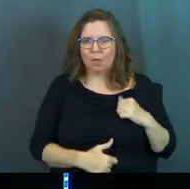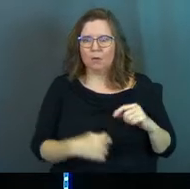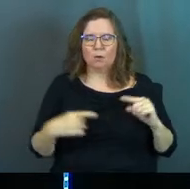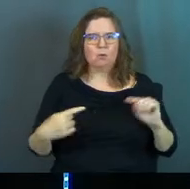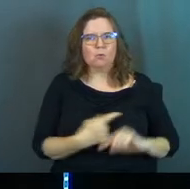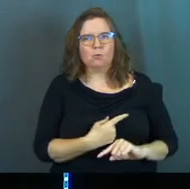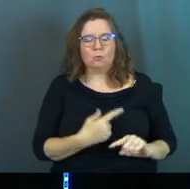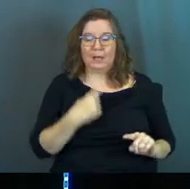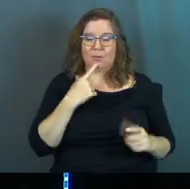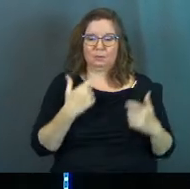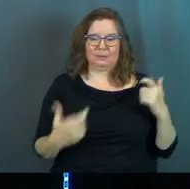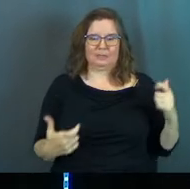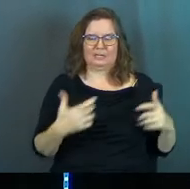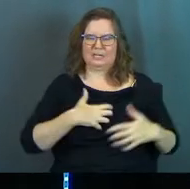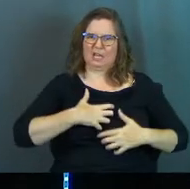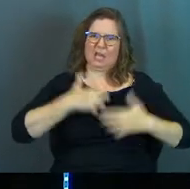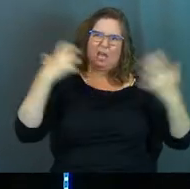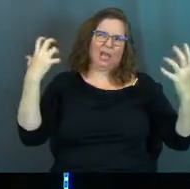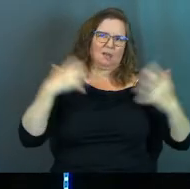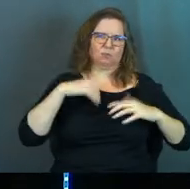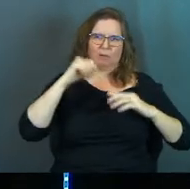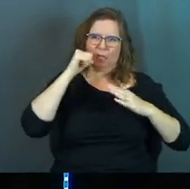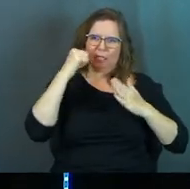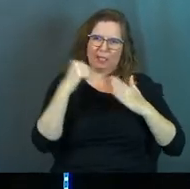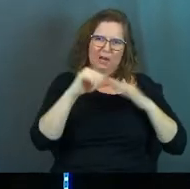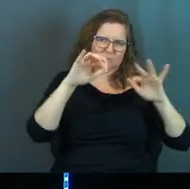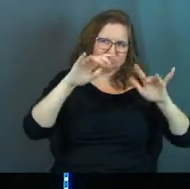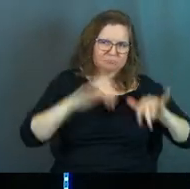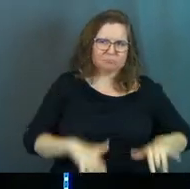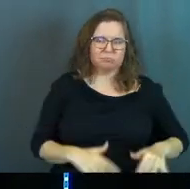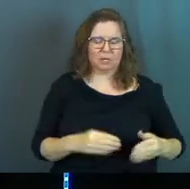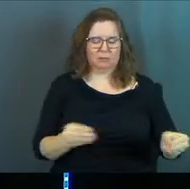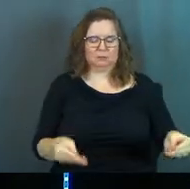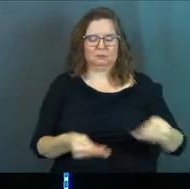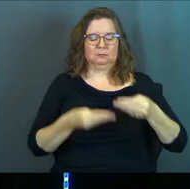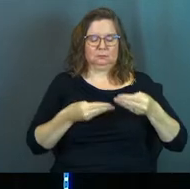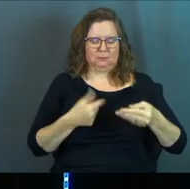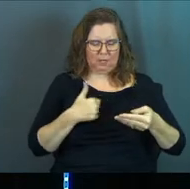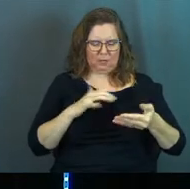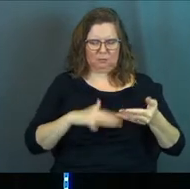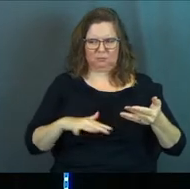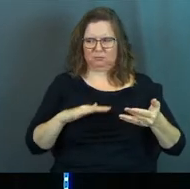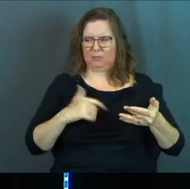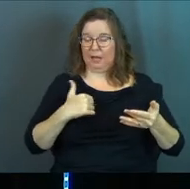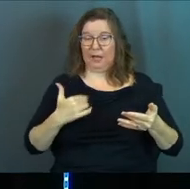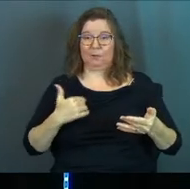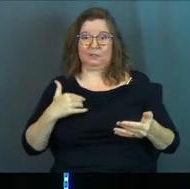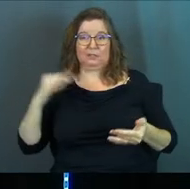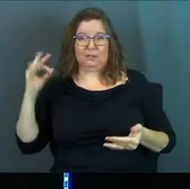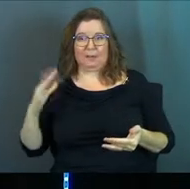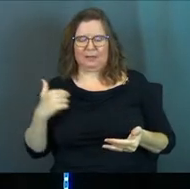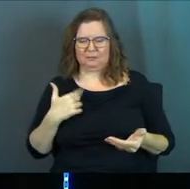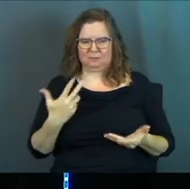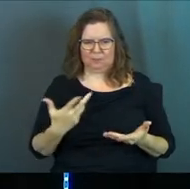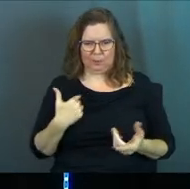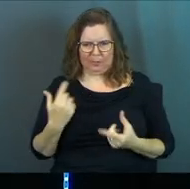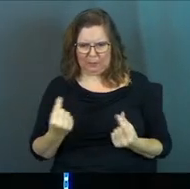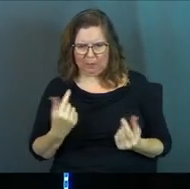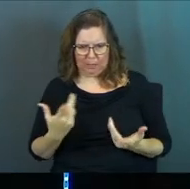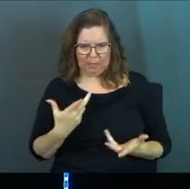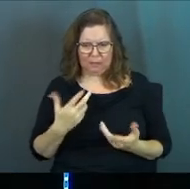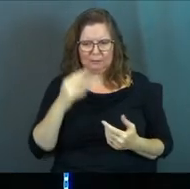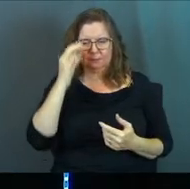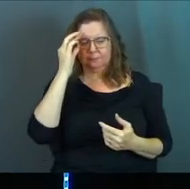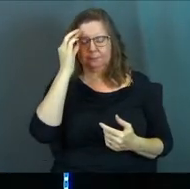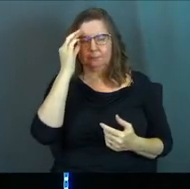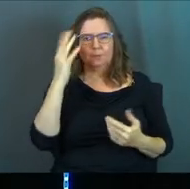deeply offended. And it was this big angry letter that I got back from them. And I was just so confused. And I was a young pastor and oh my gosh, what did I do?